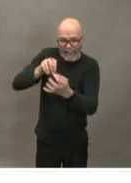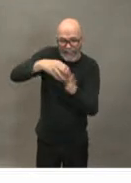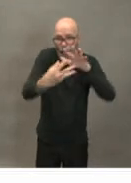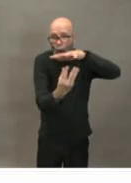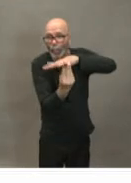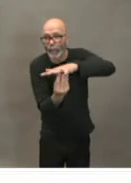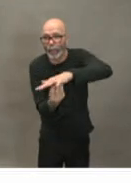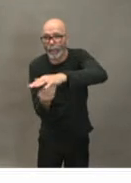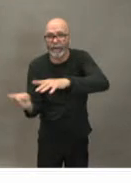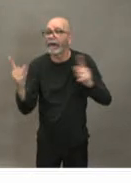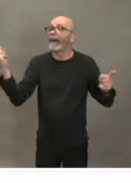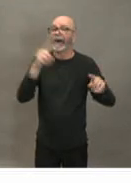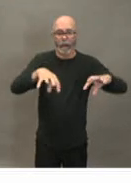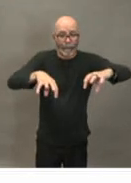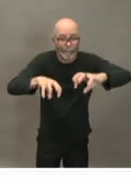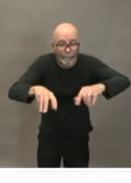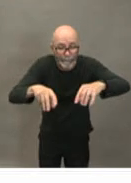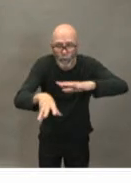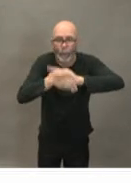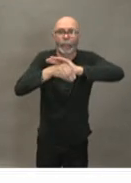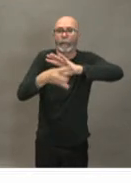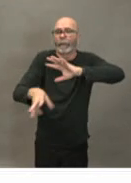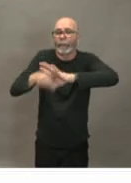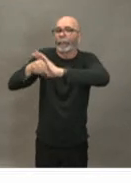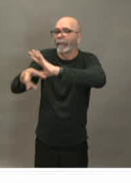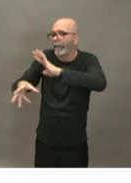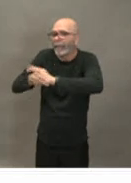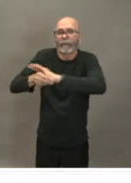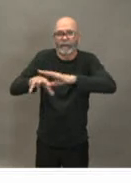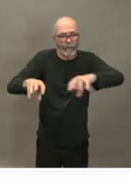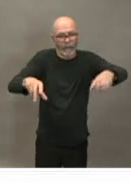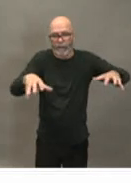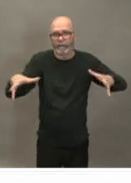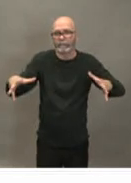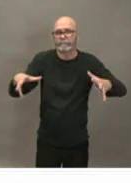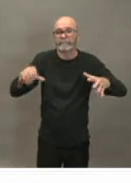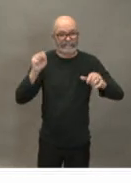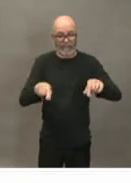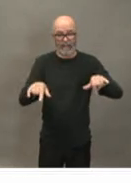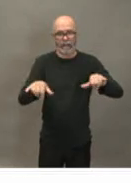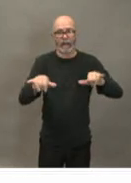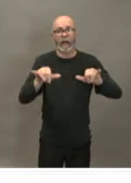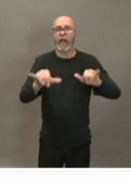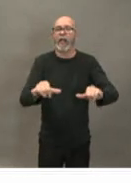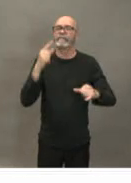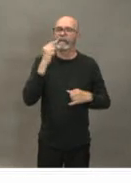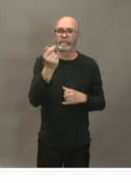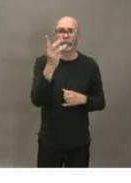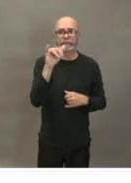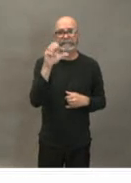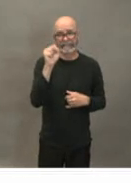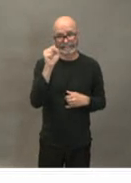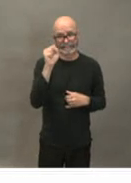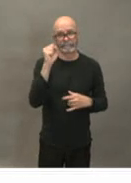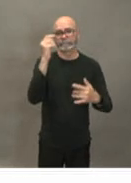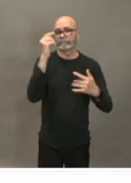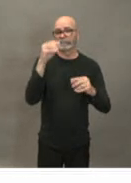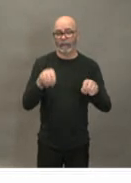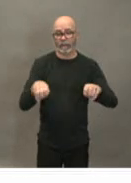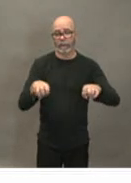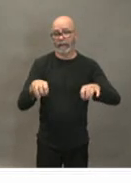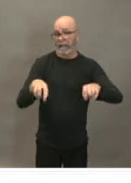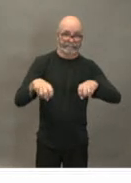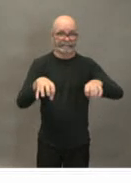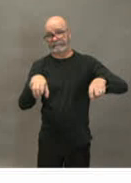we know the virus can live on surfaces for several days um and now they have it on their hands and as humans we often